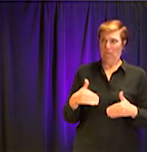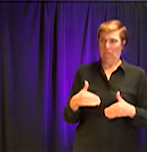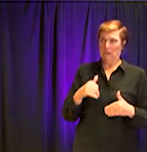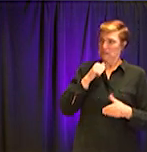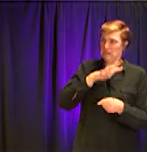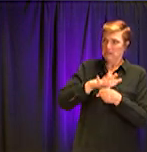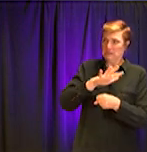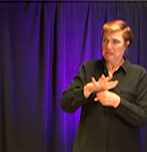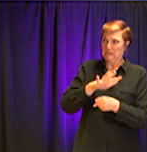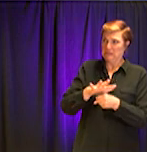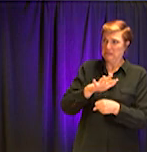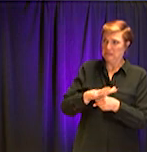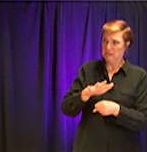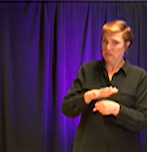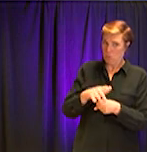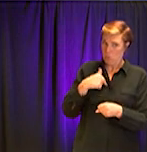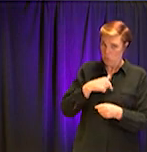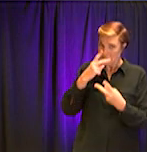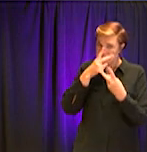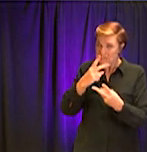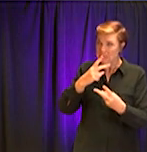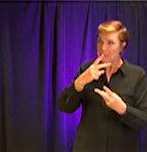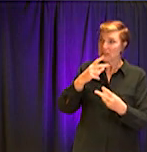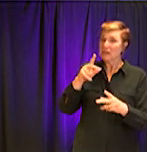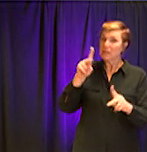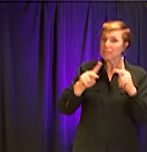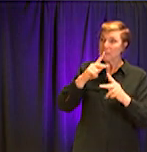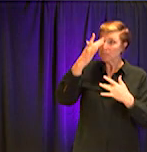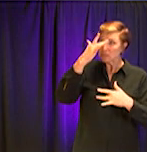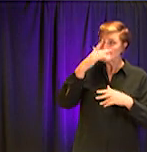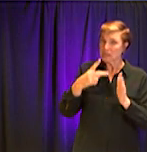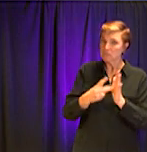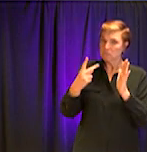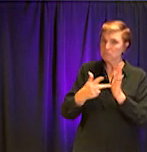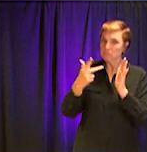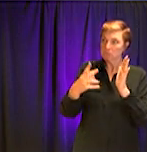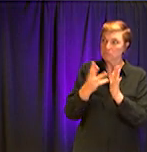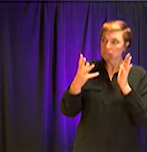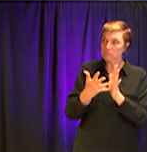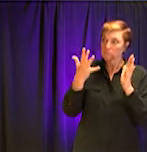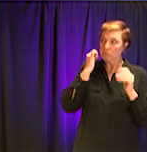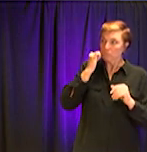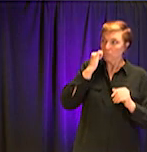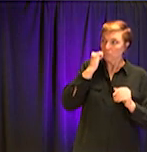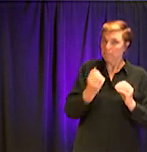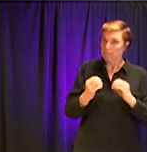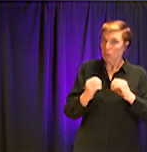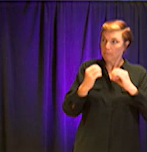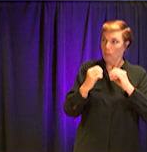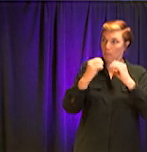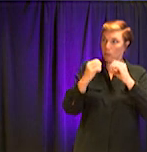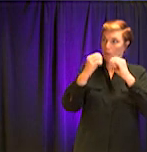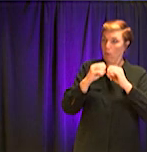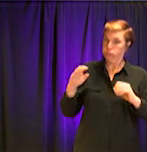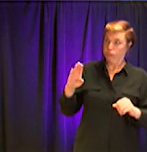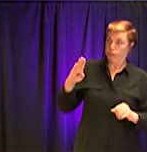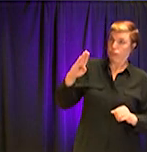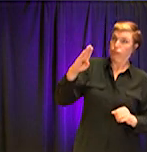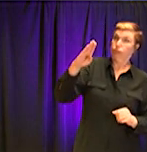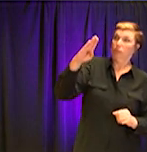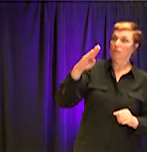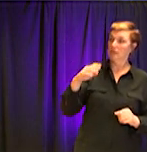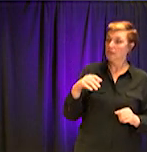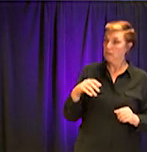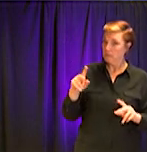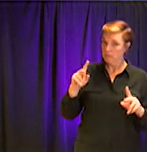increase exponentially every day, every couple of days, uh, around the country and in, uh, communities like DeKalb, like the states